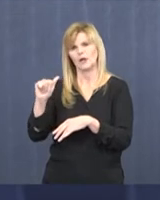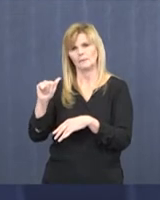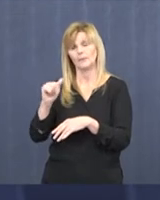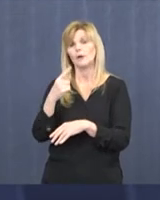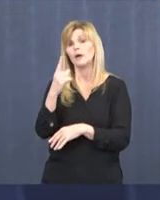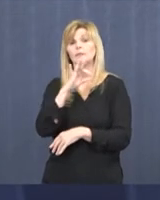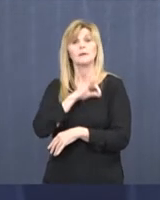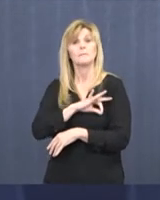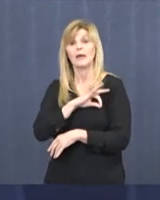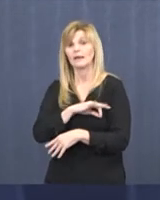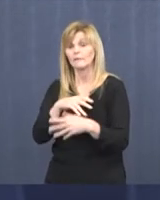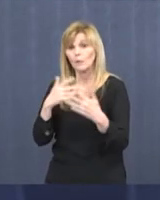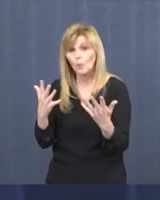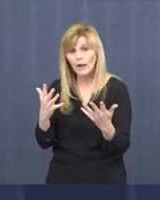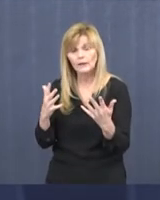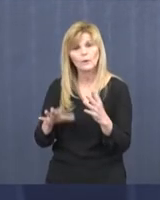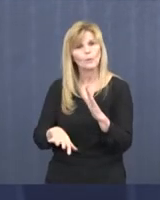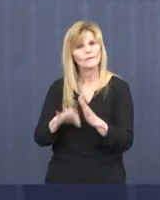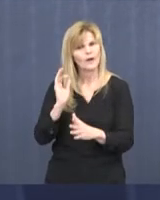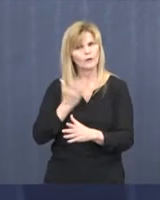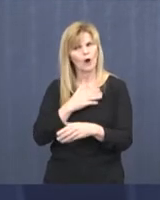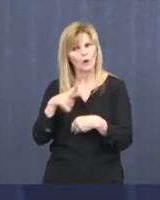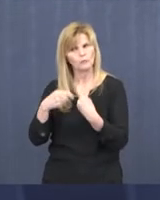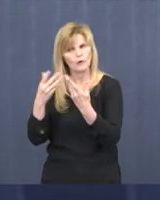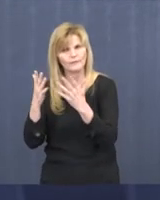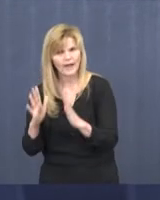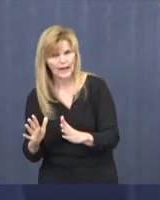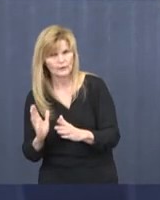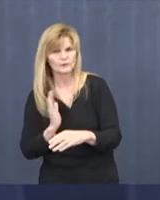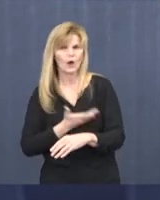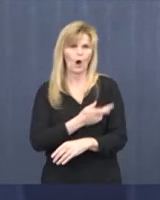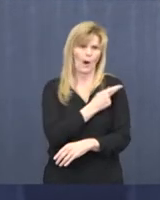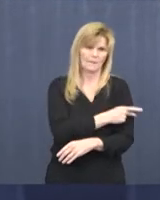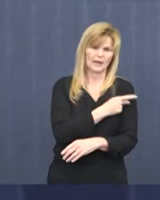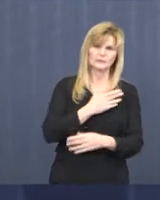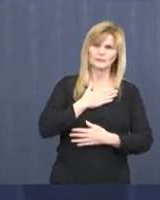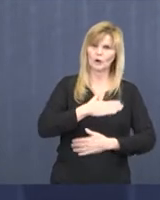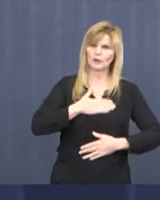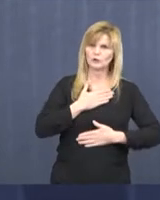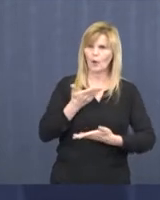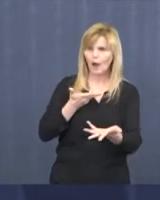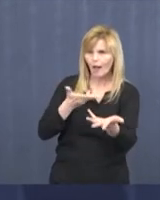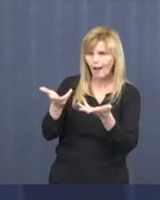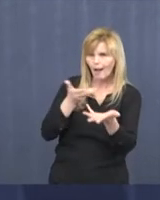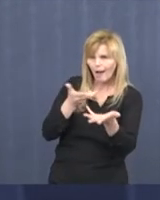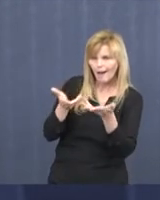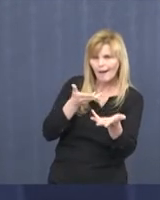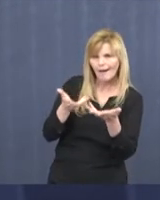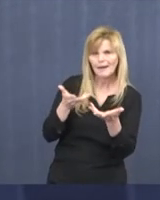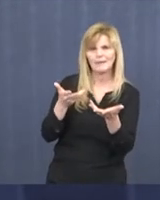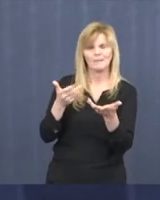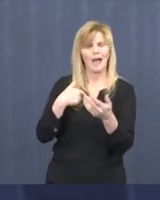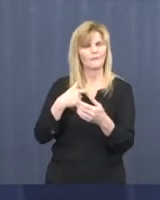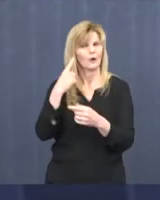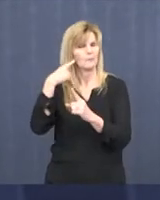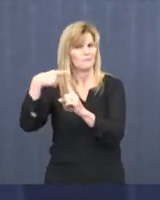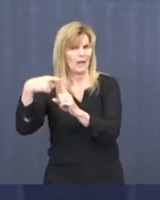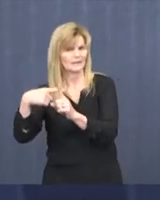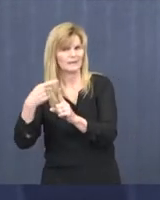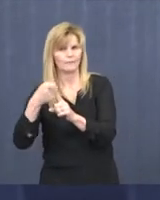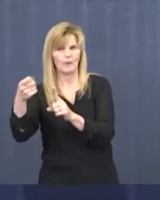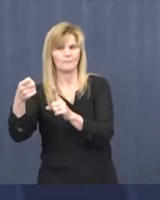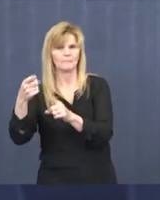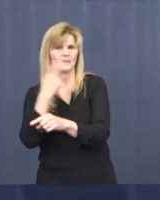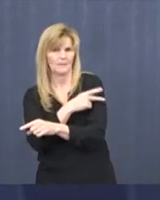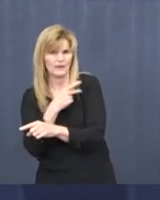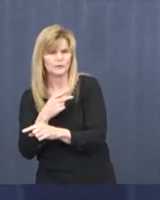is that we've seen that our providers and our patients have actually liked that type of interaction. I've heard response on both ends. They feel like they get more time